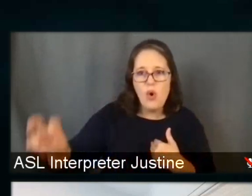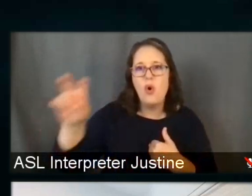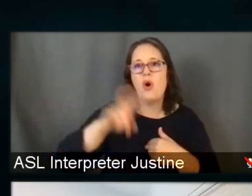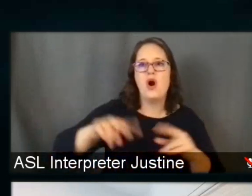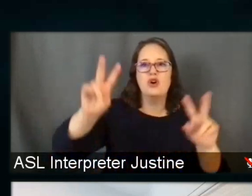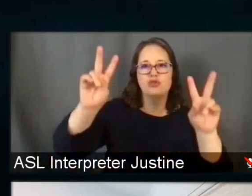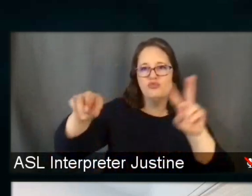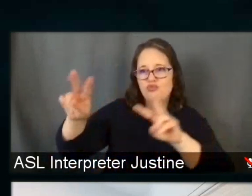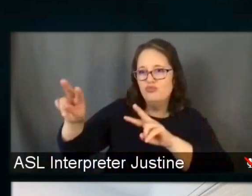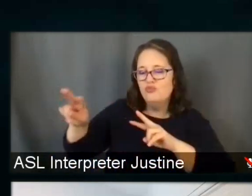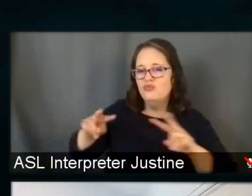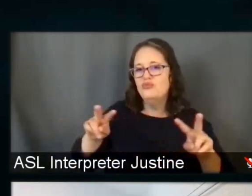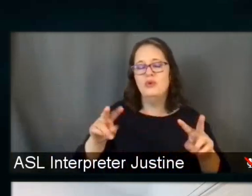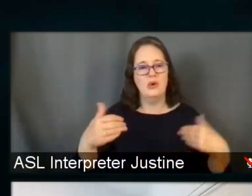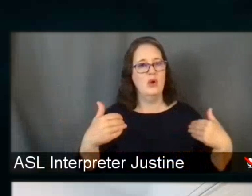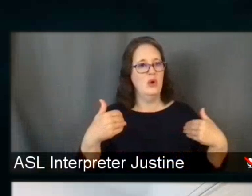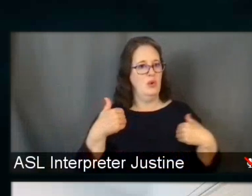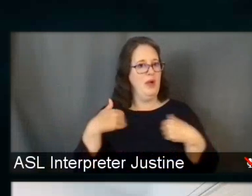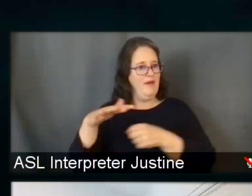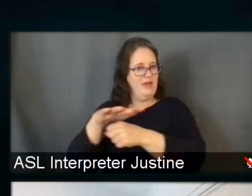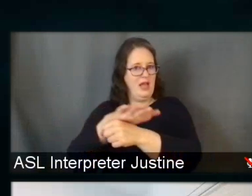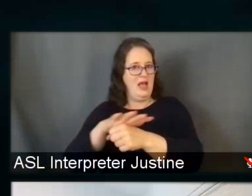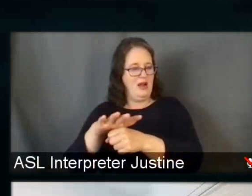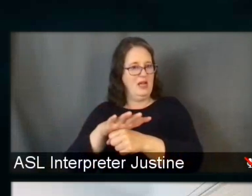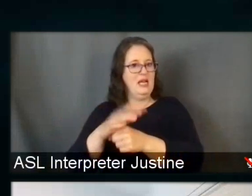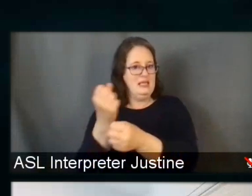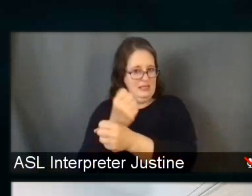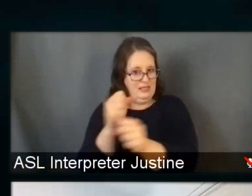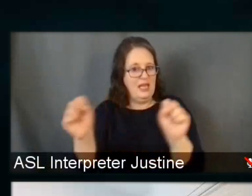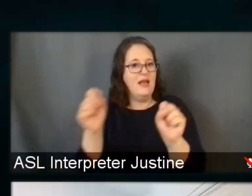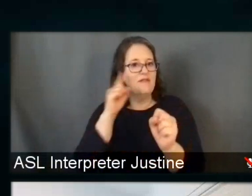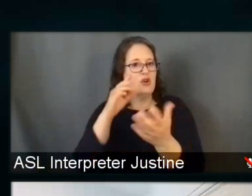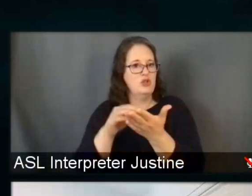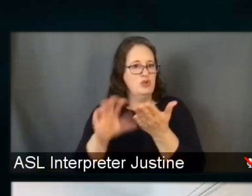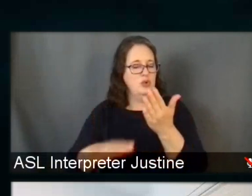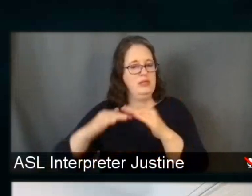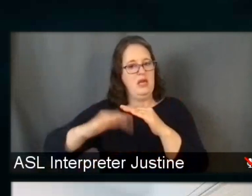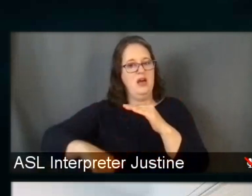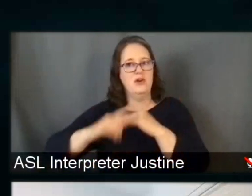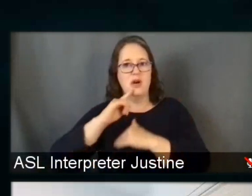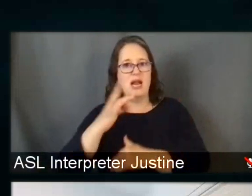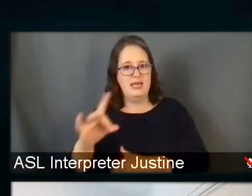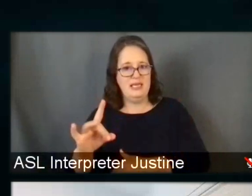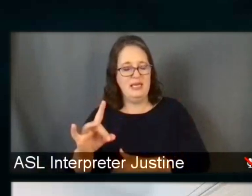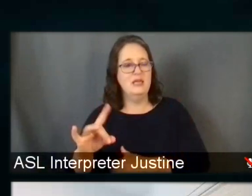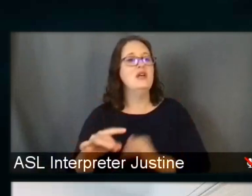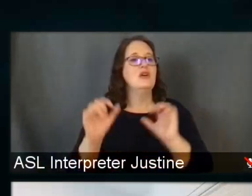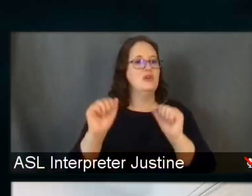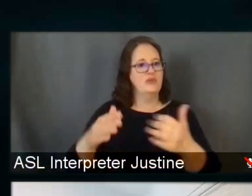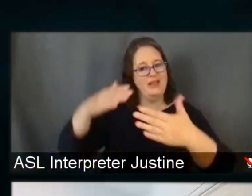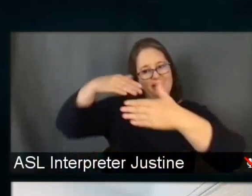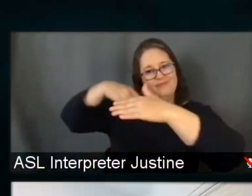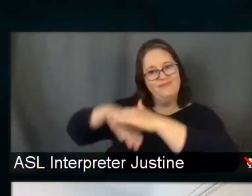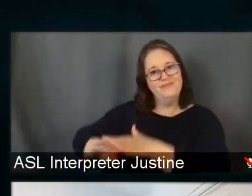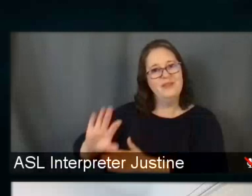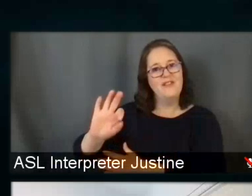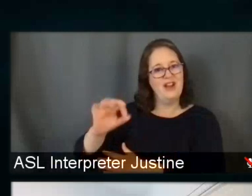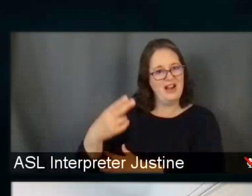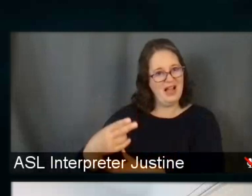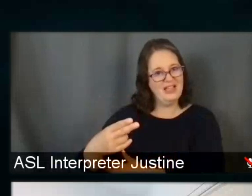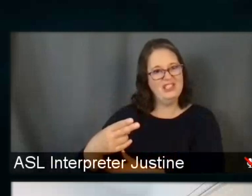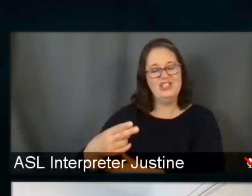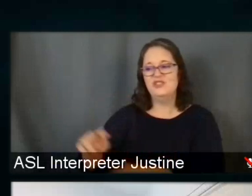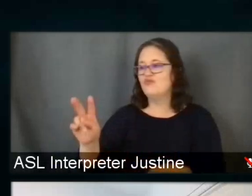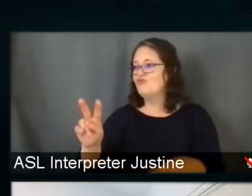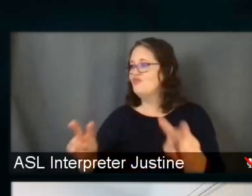spaces at Fred Hutch that are safe for students under 18, so they can have a kind of experience at Fred Hutch without being in a lab